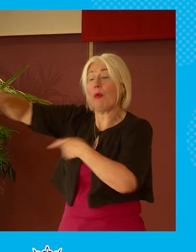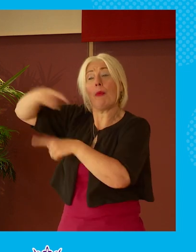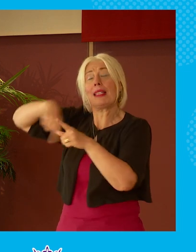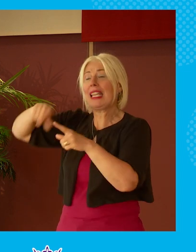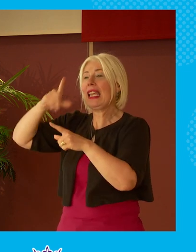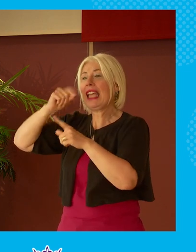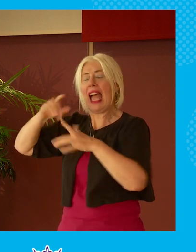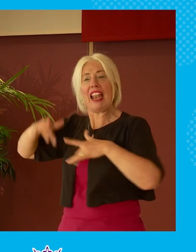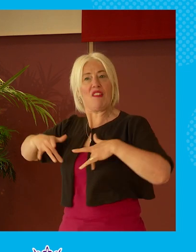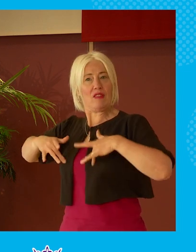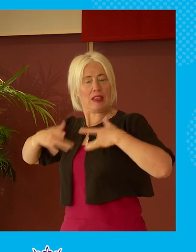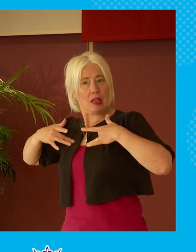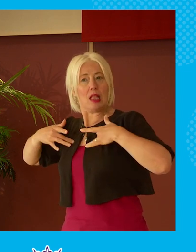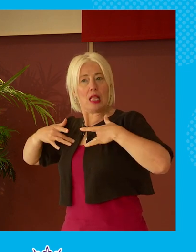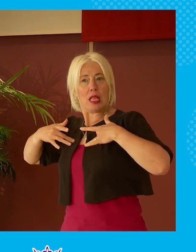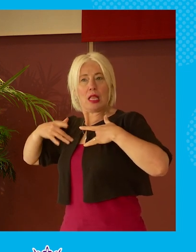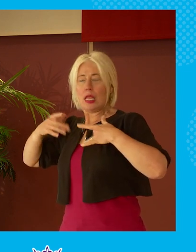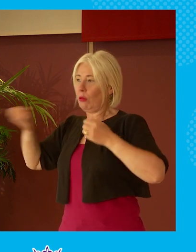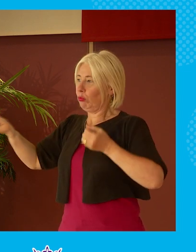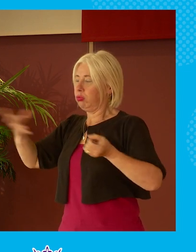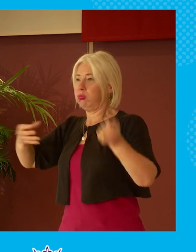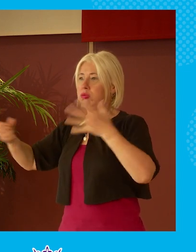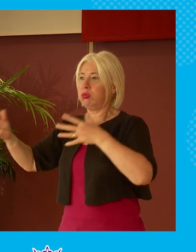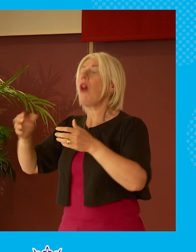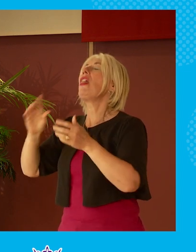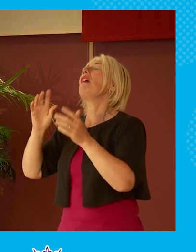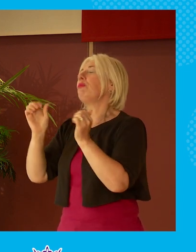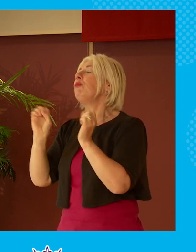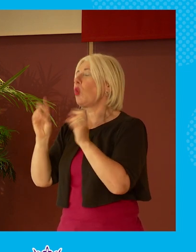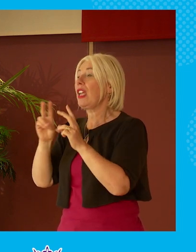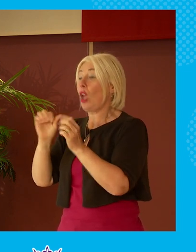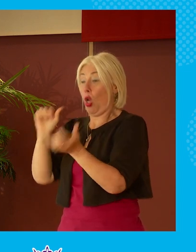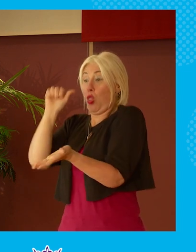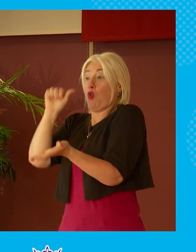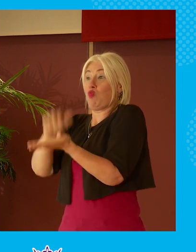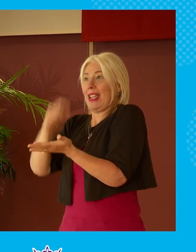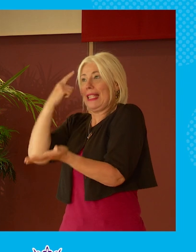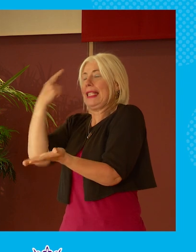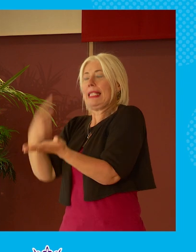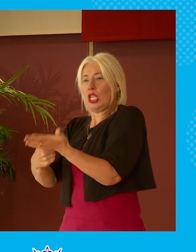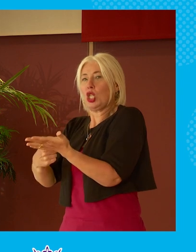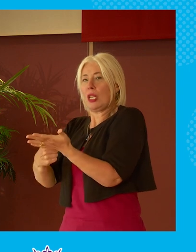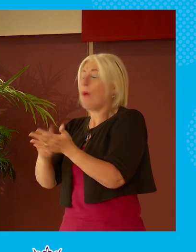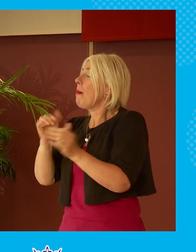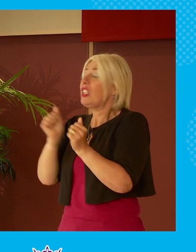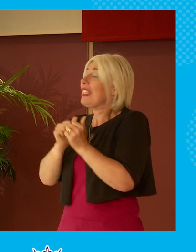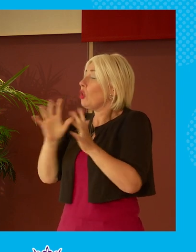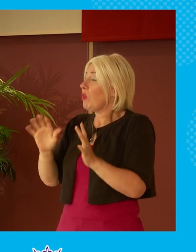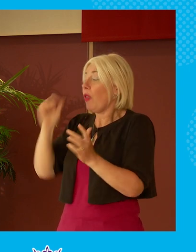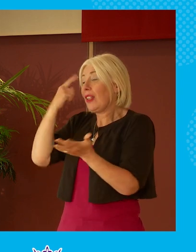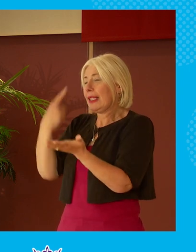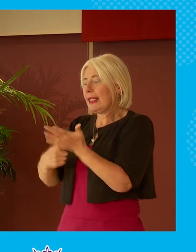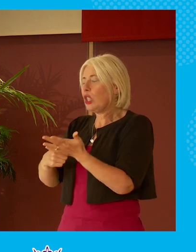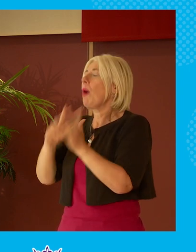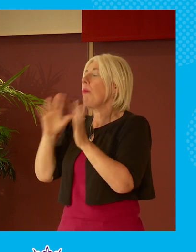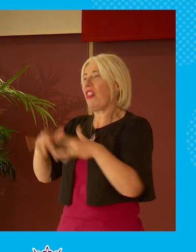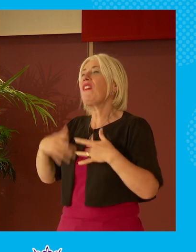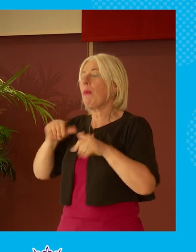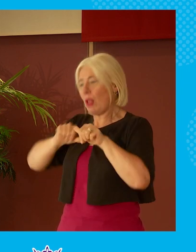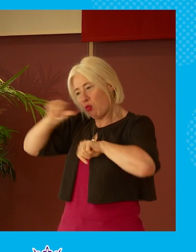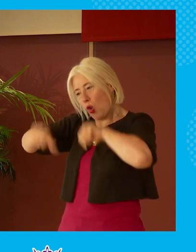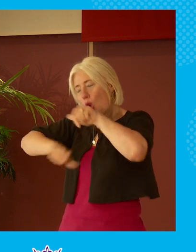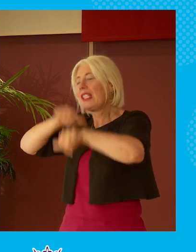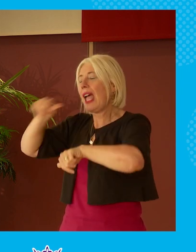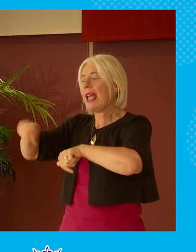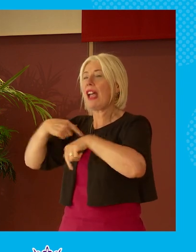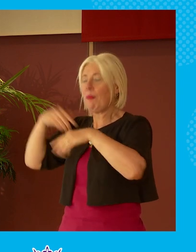to feel that the right decision has been met has been made not necessarily that it's one they agree with but it has been a process that they've